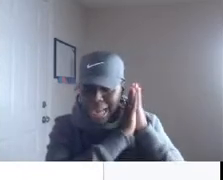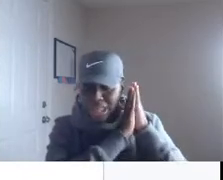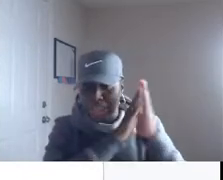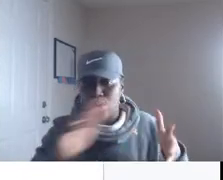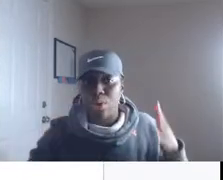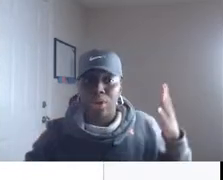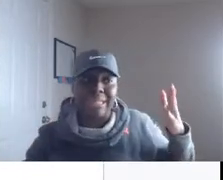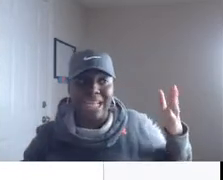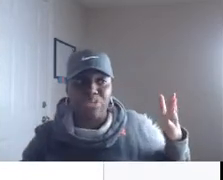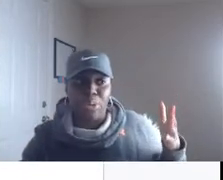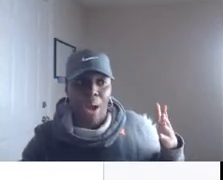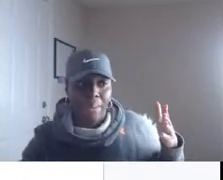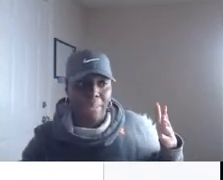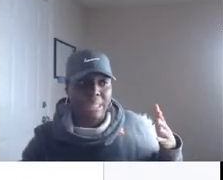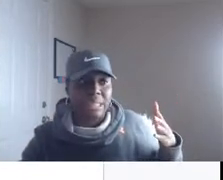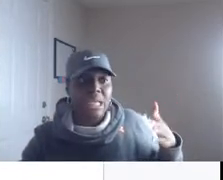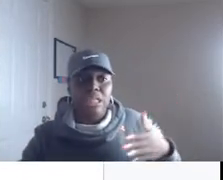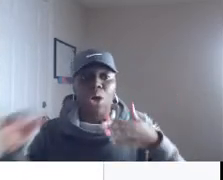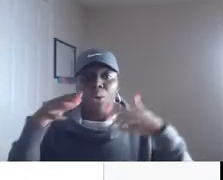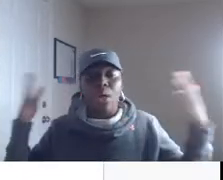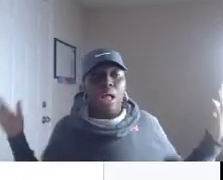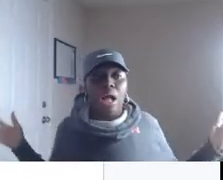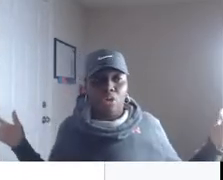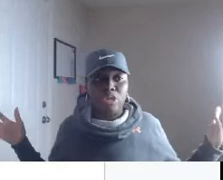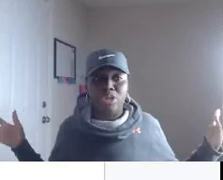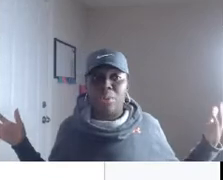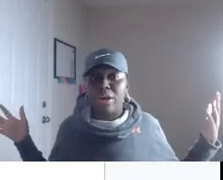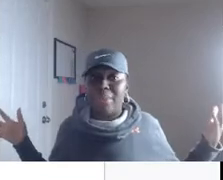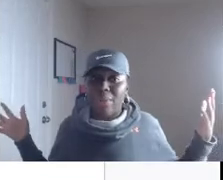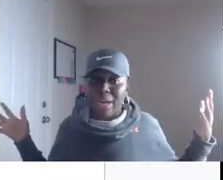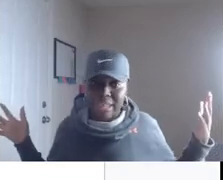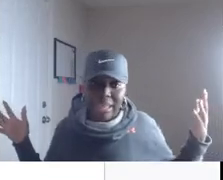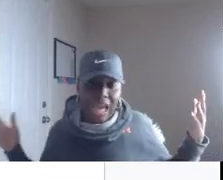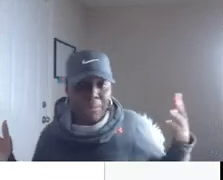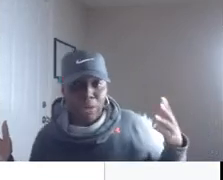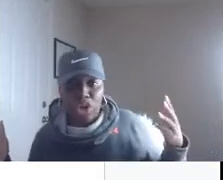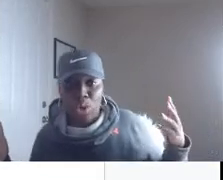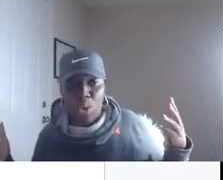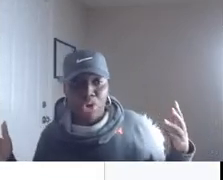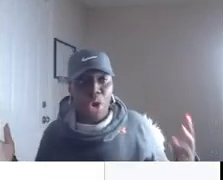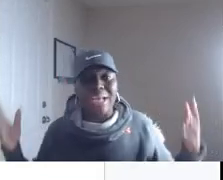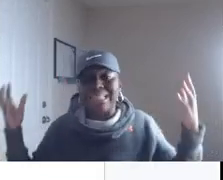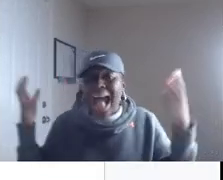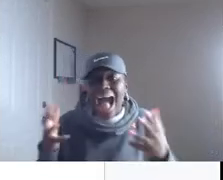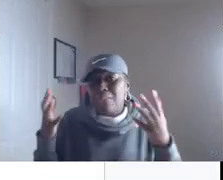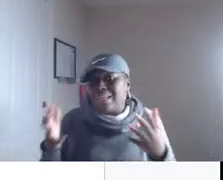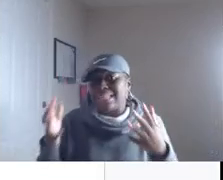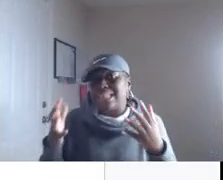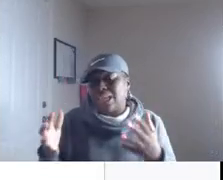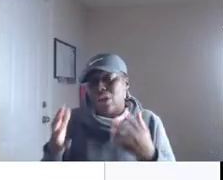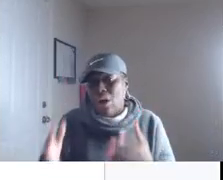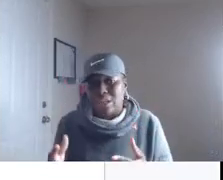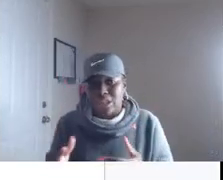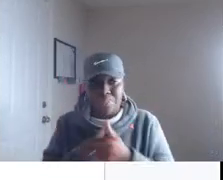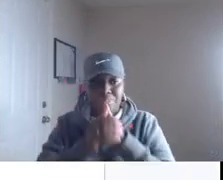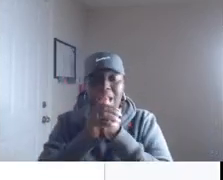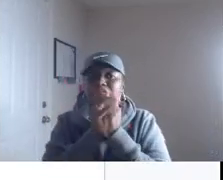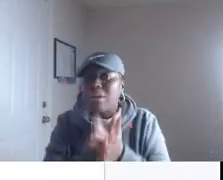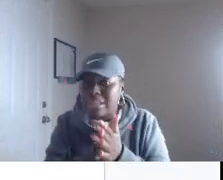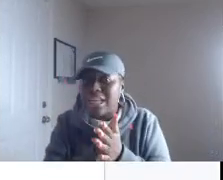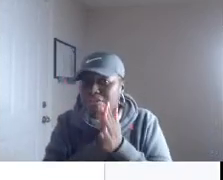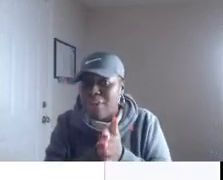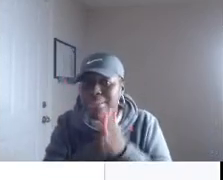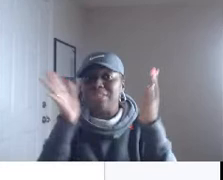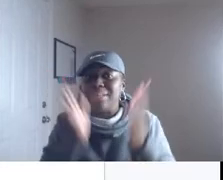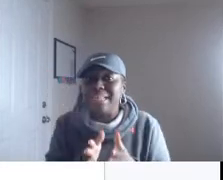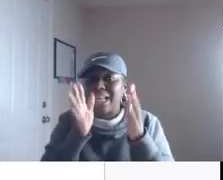recommendations or your state's requirements so of course we know one of the big questions a lot of people are going to want to know is how much is this going to cost now